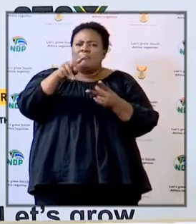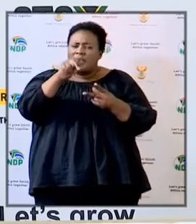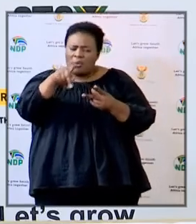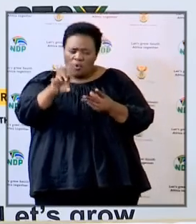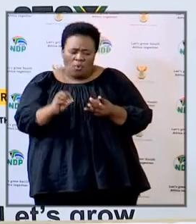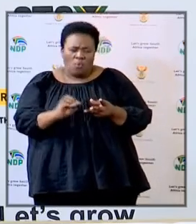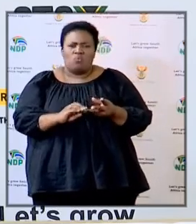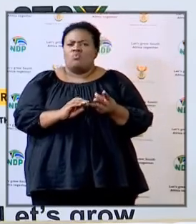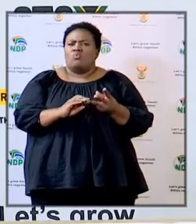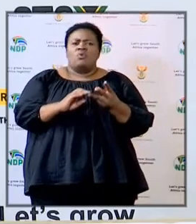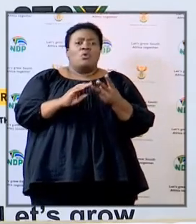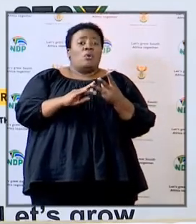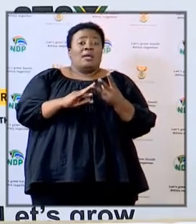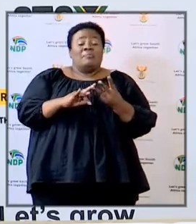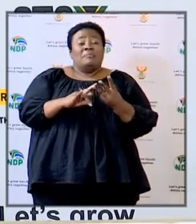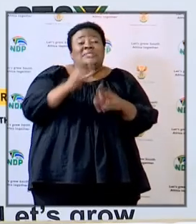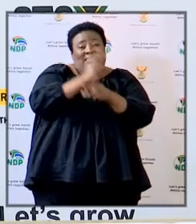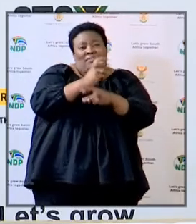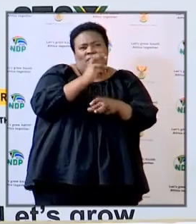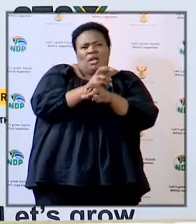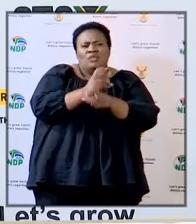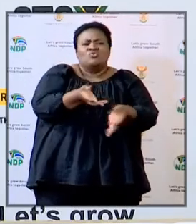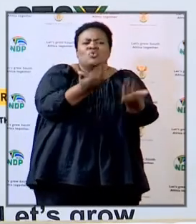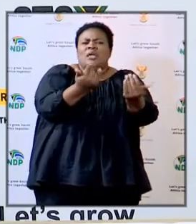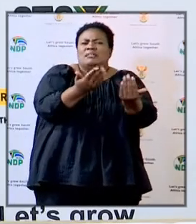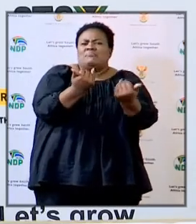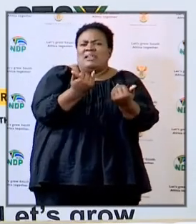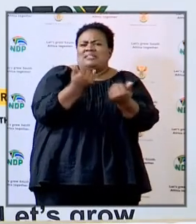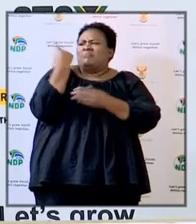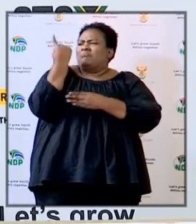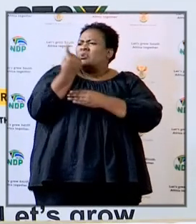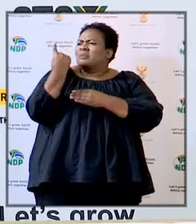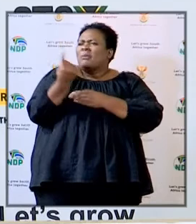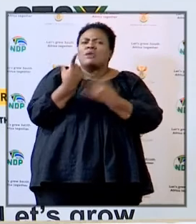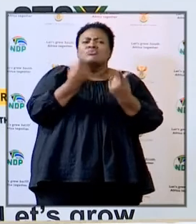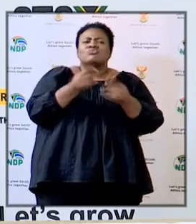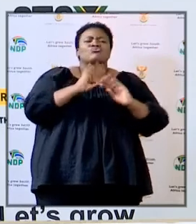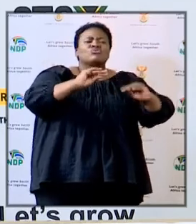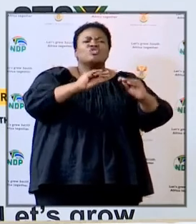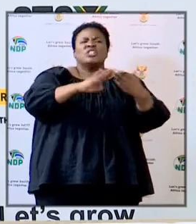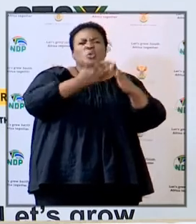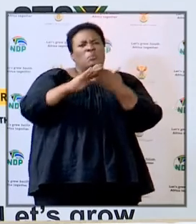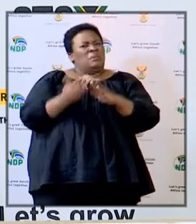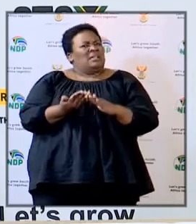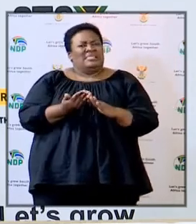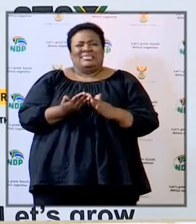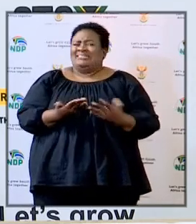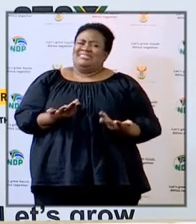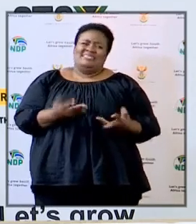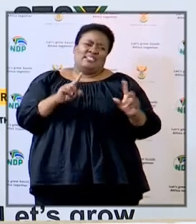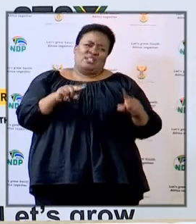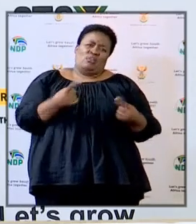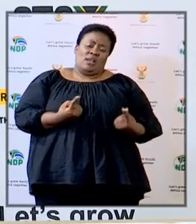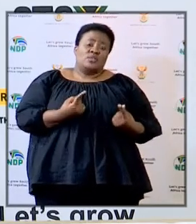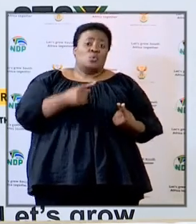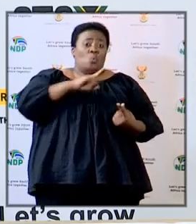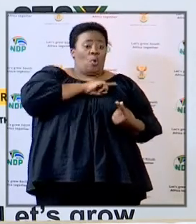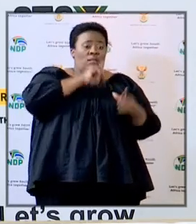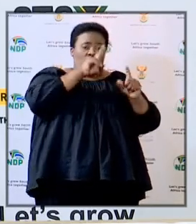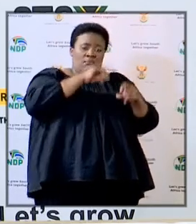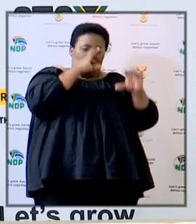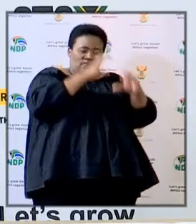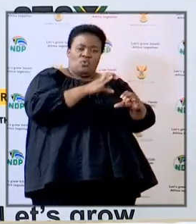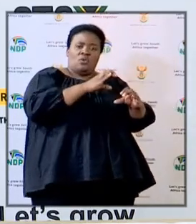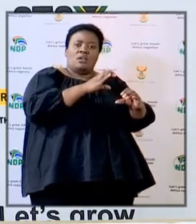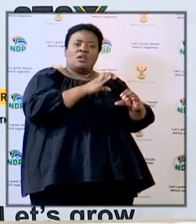expect the principal to be able to do community mobilization outside any structures because have to run and maintain